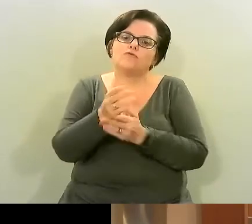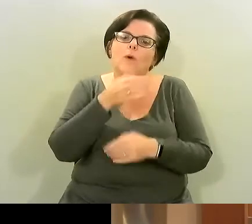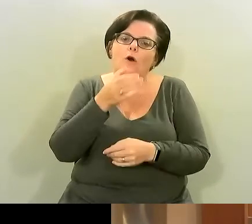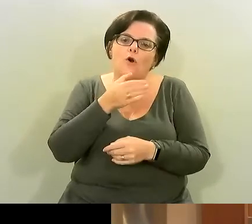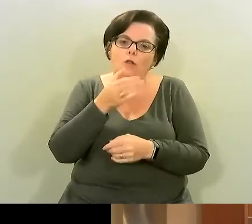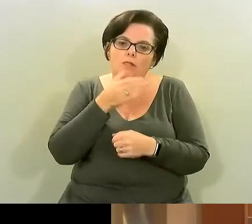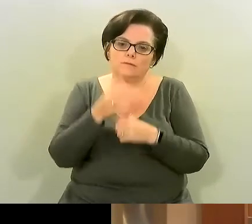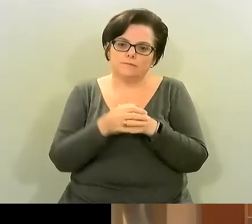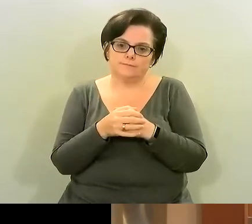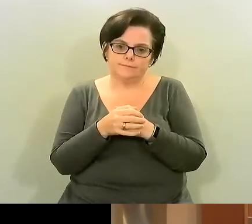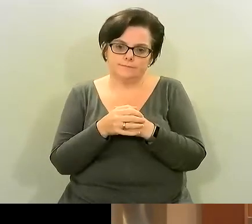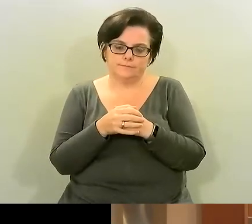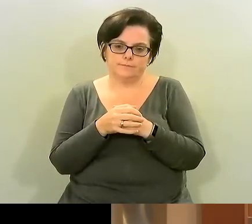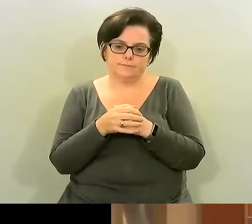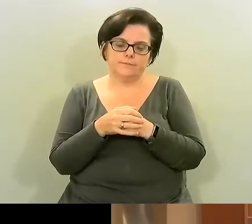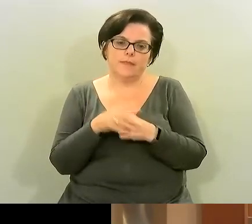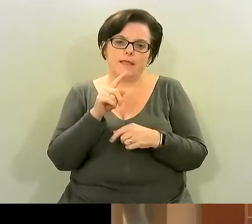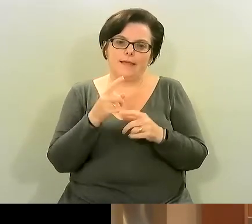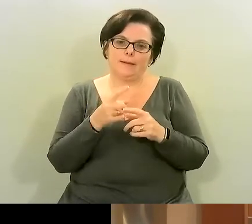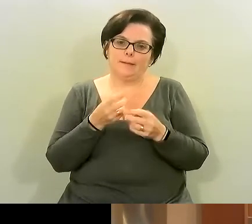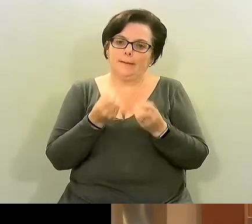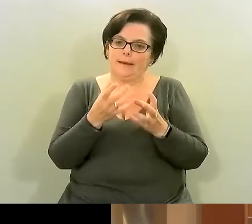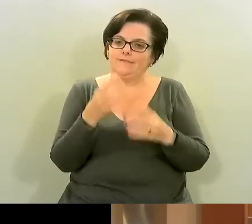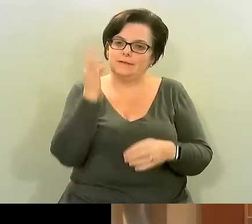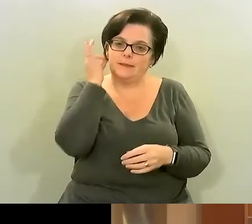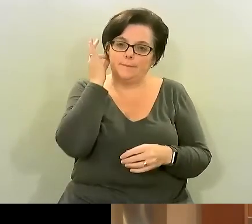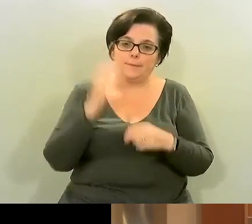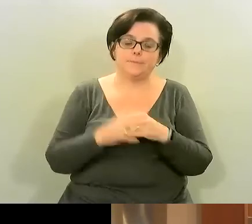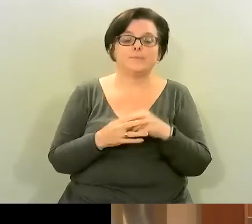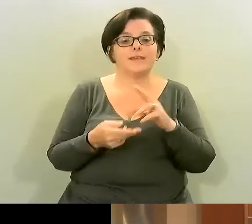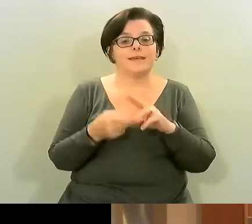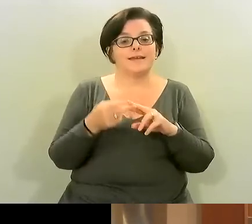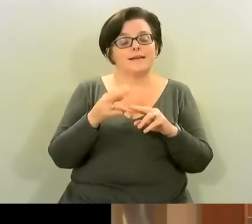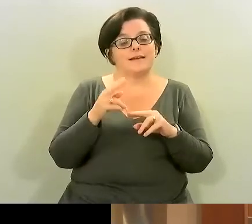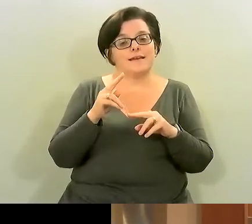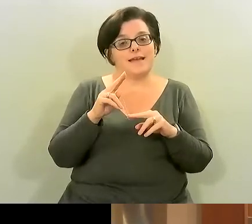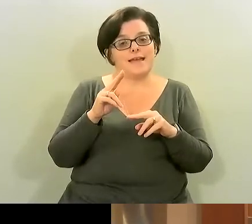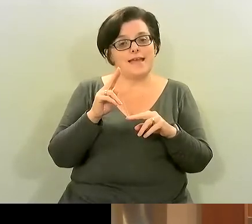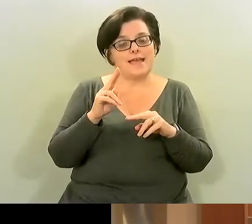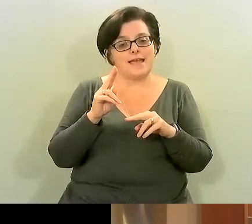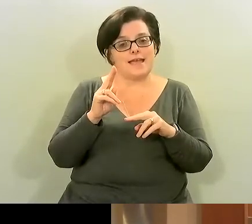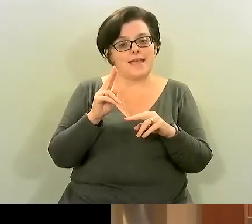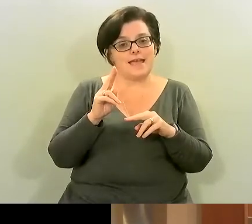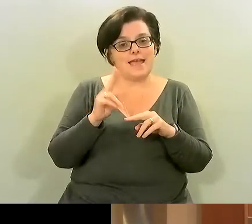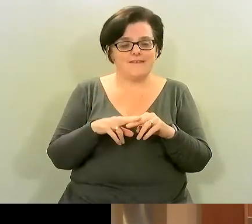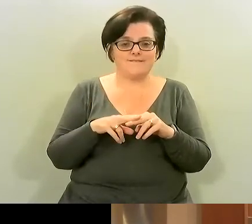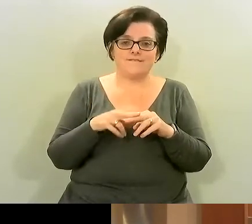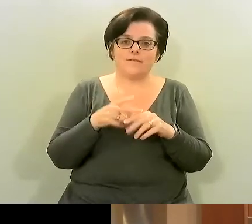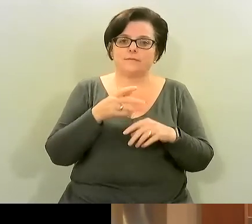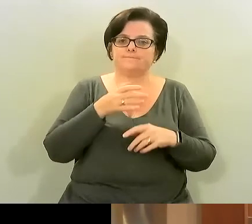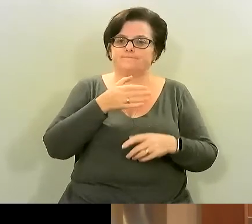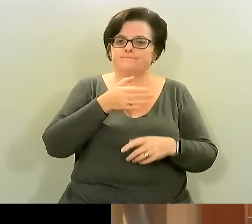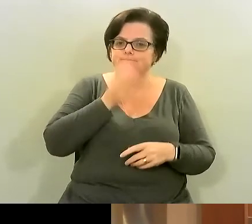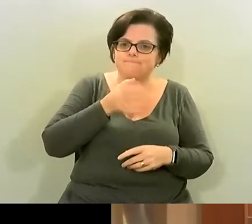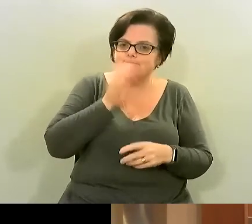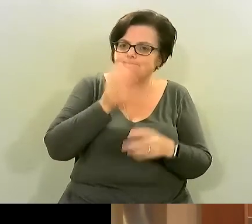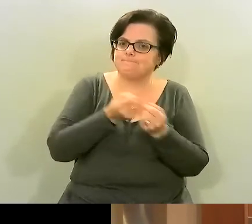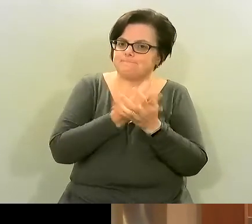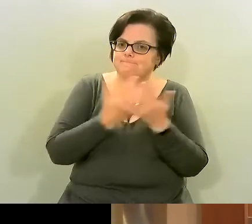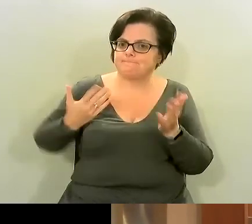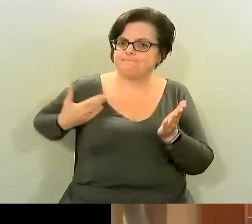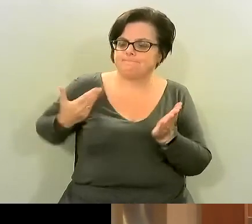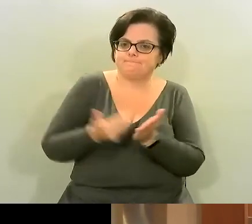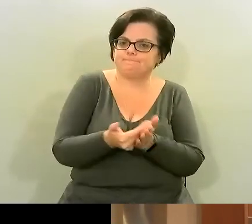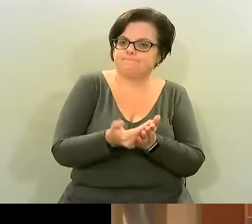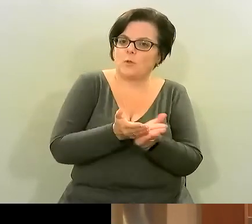to offer people a few tips um if if you're in trouble um and you've gotten it's gotten out of hand over the pandemic you need to speak